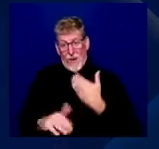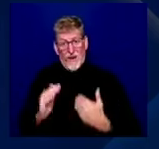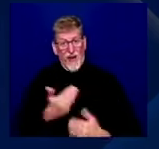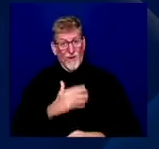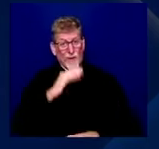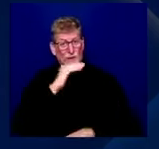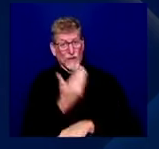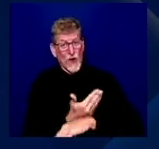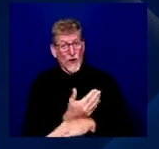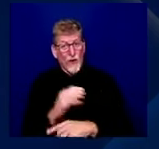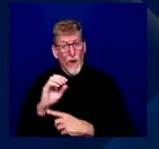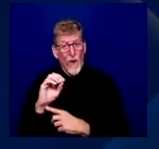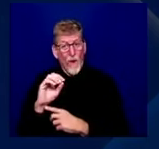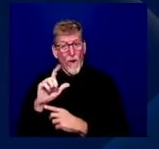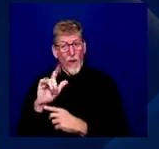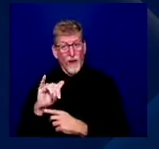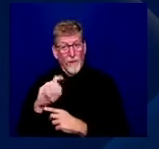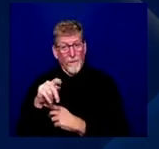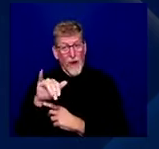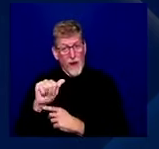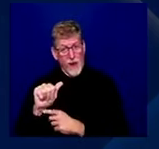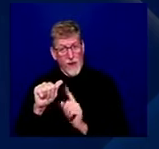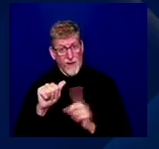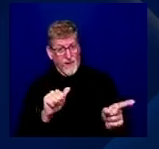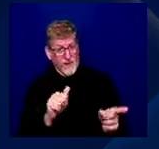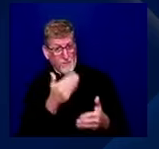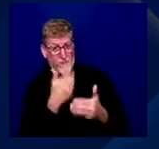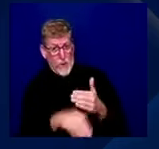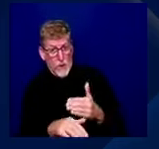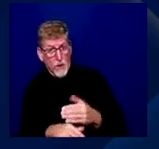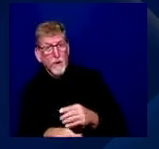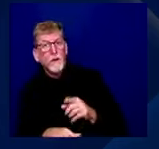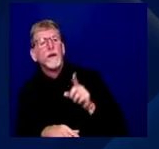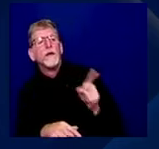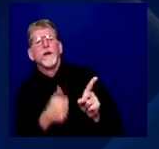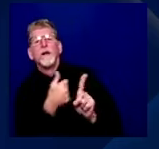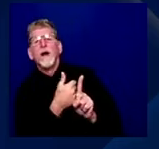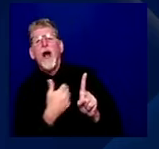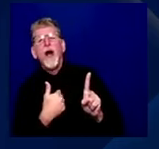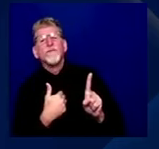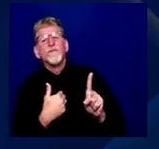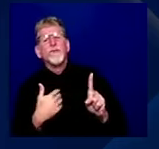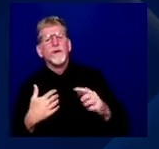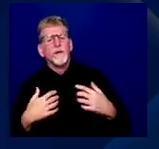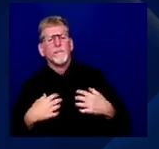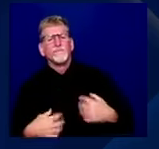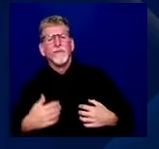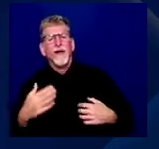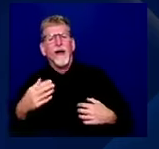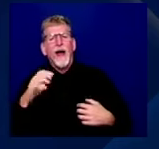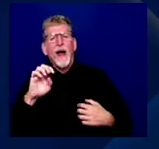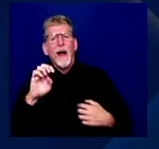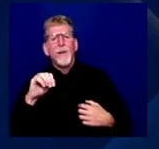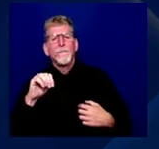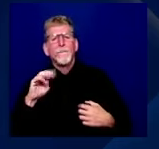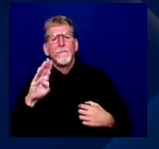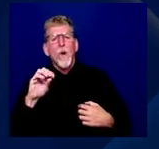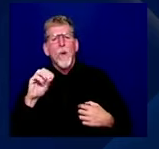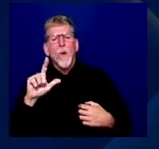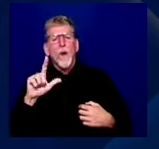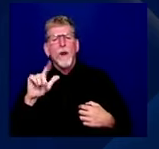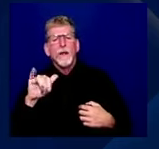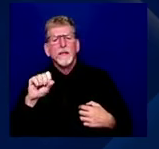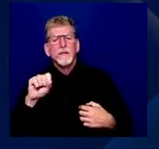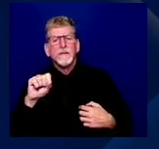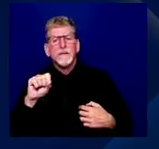afterwards, she has a history of pulmonary embolisms and ended up having a couple there in the hospital, some emergency